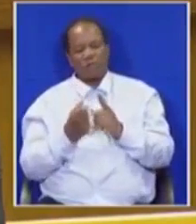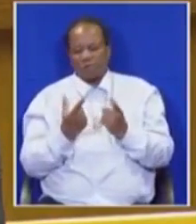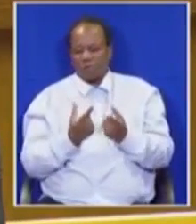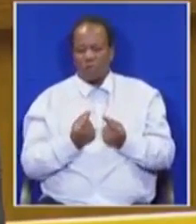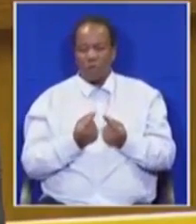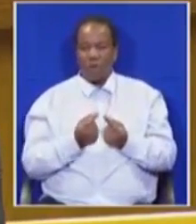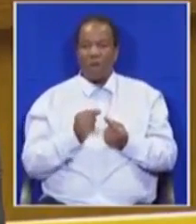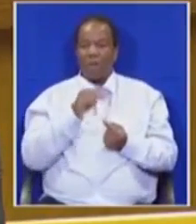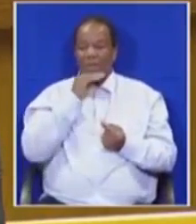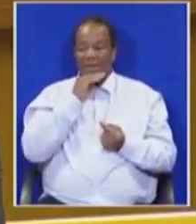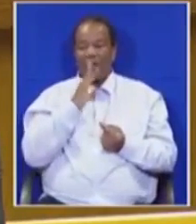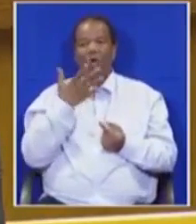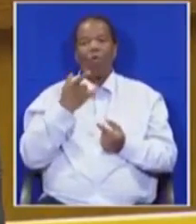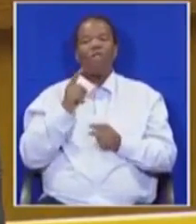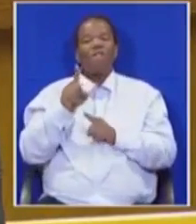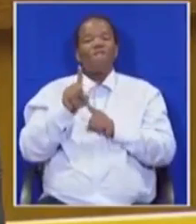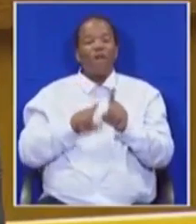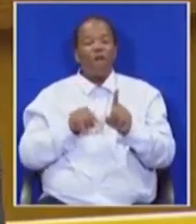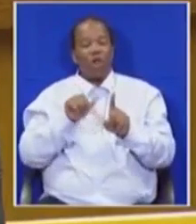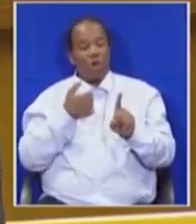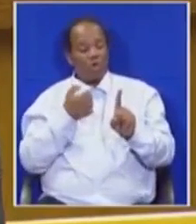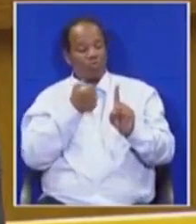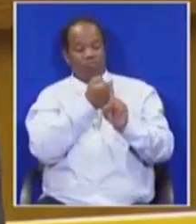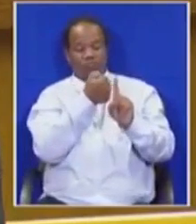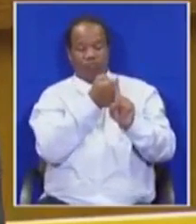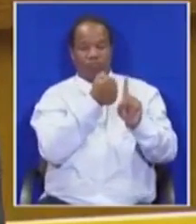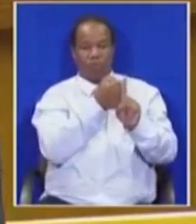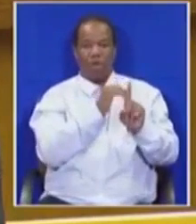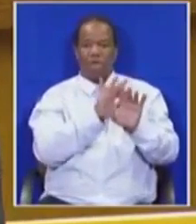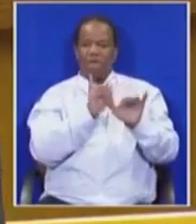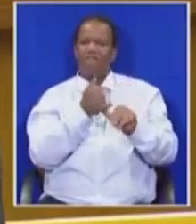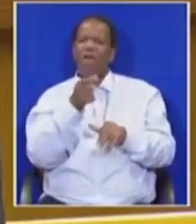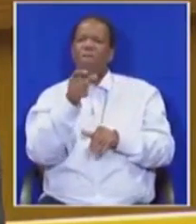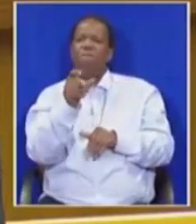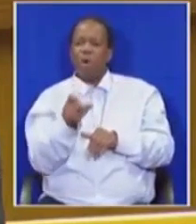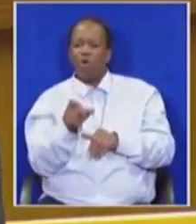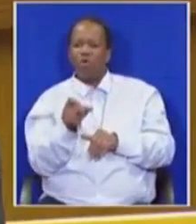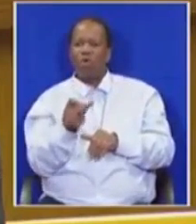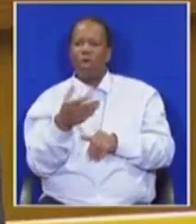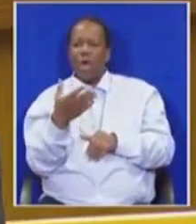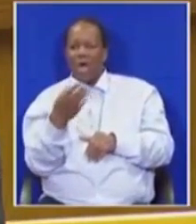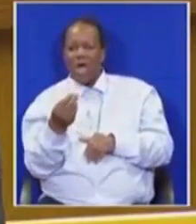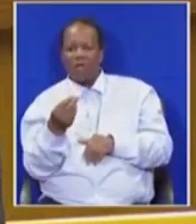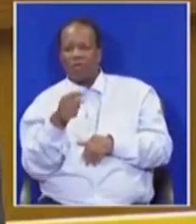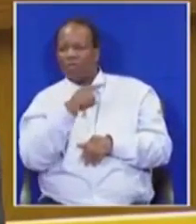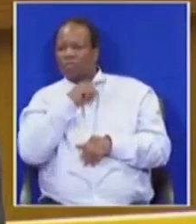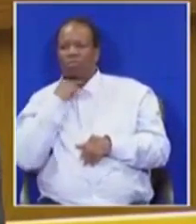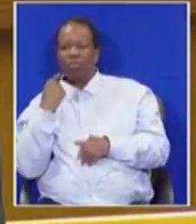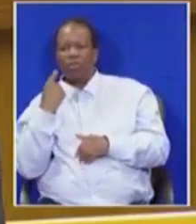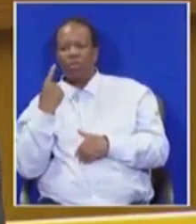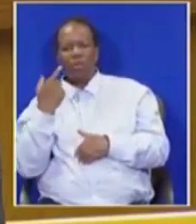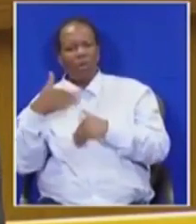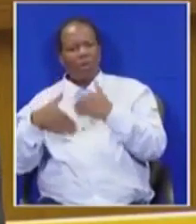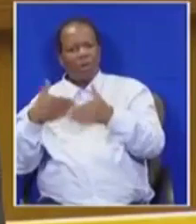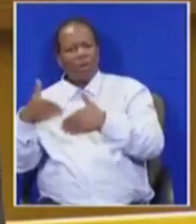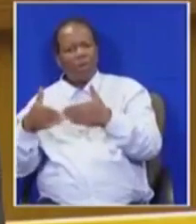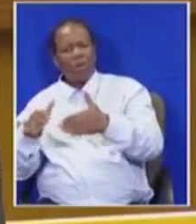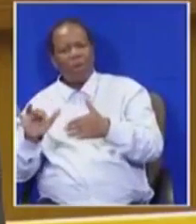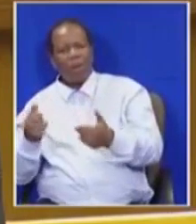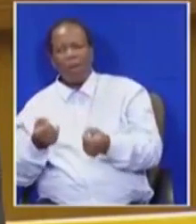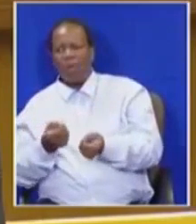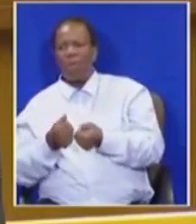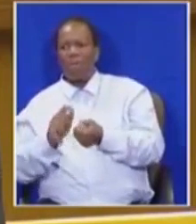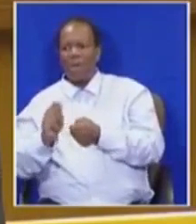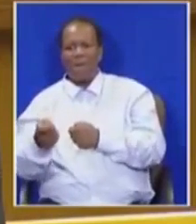before us if we were to pay anyone for having committed a genocide. We cannot thank them for